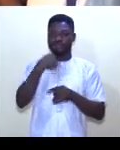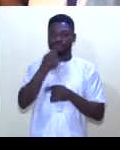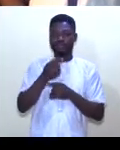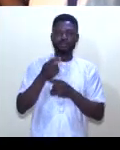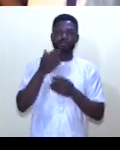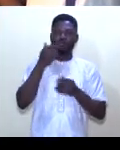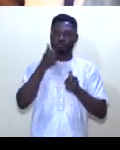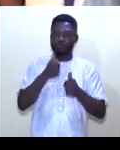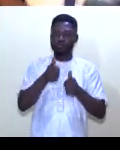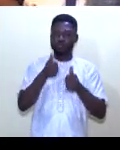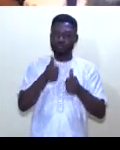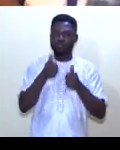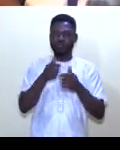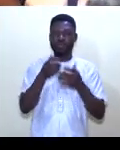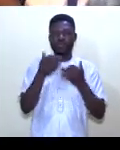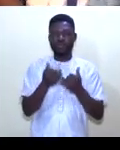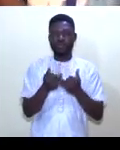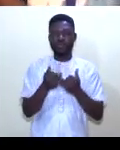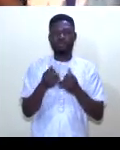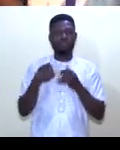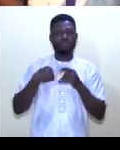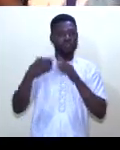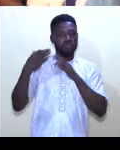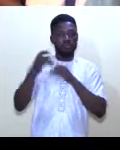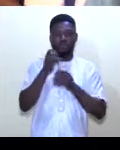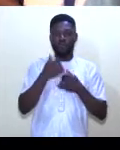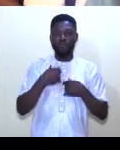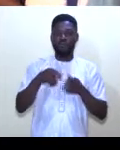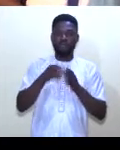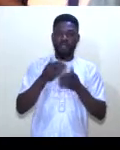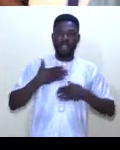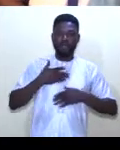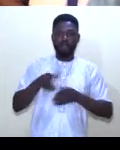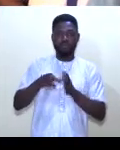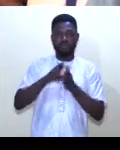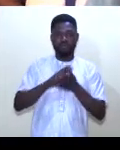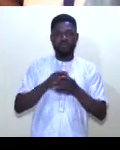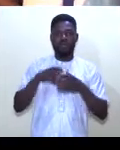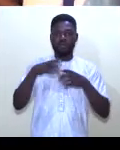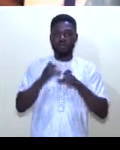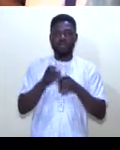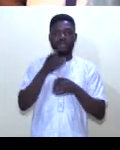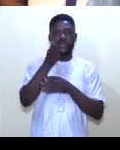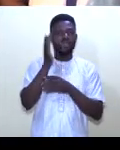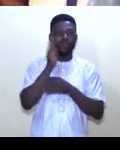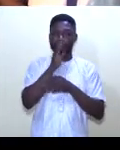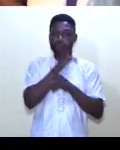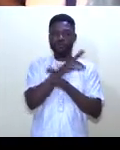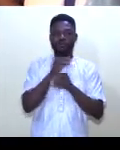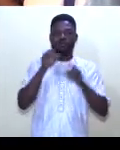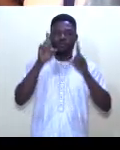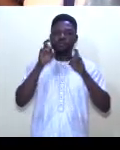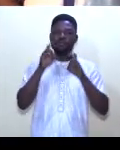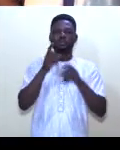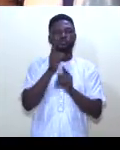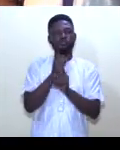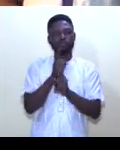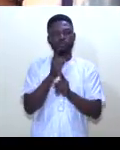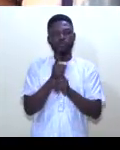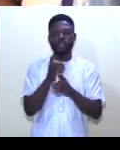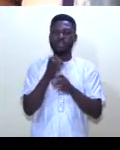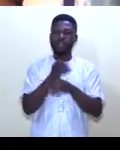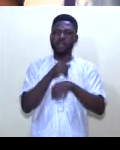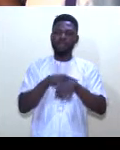from all of us here, we say, good job you. Now, we expect that you have enjoyed your revision classes. But guess what? There will be no assessment today.